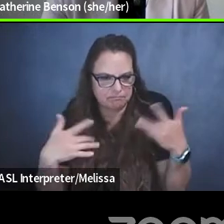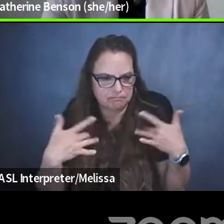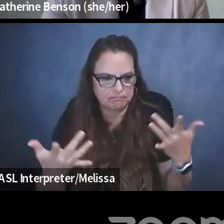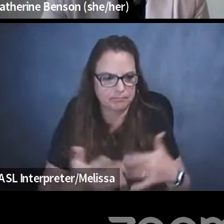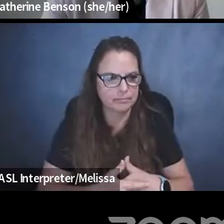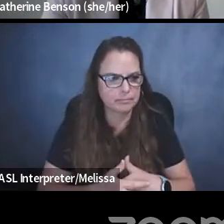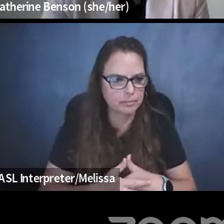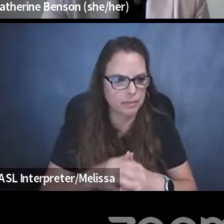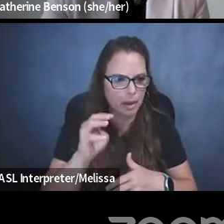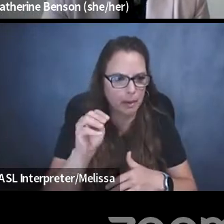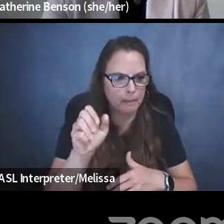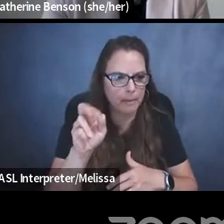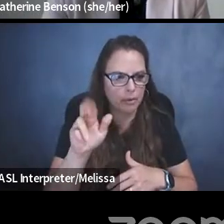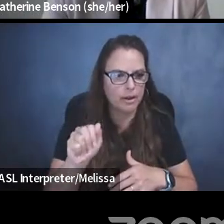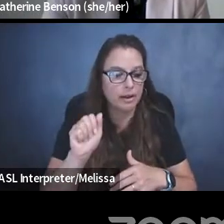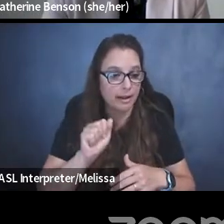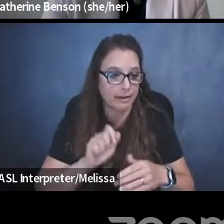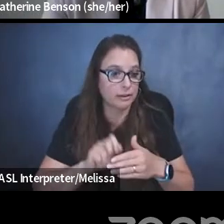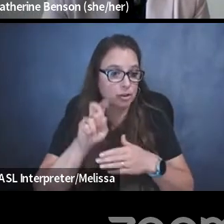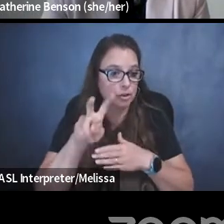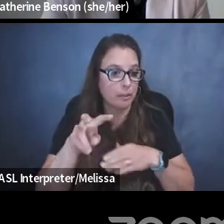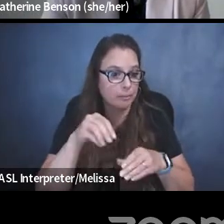I can jump in to start.